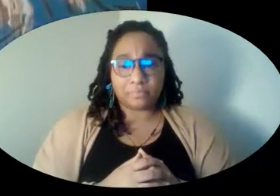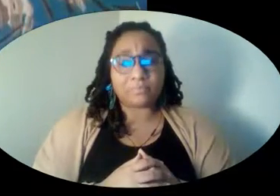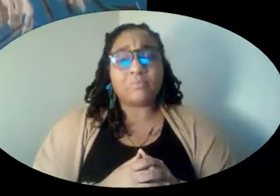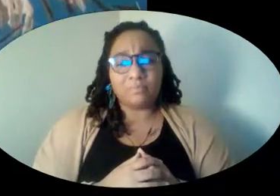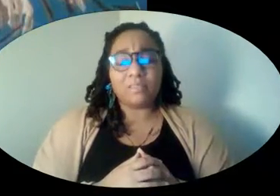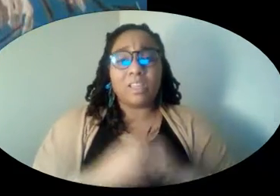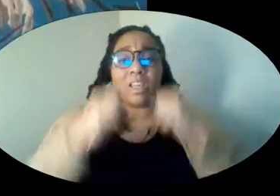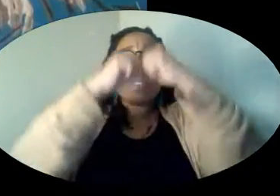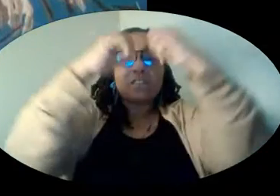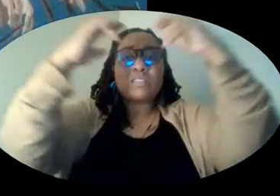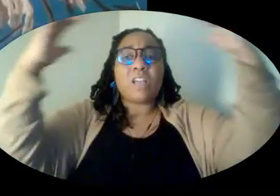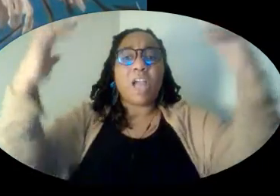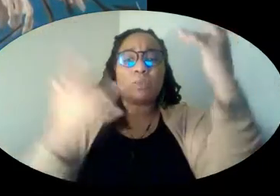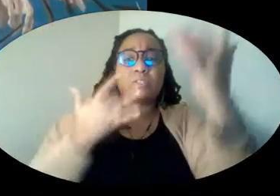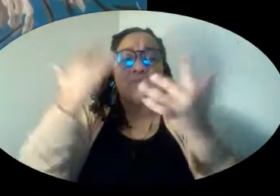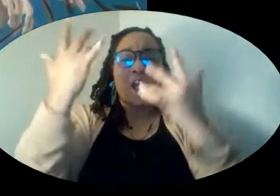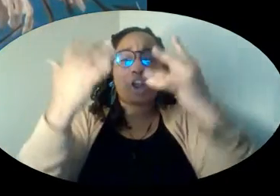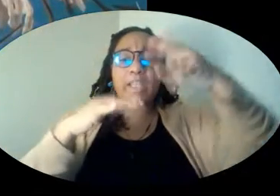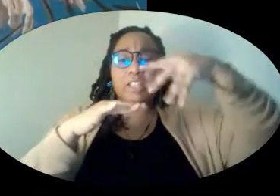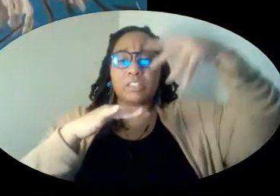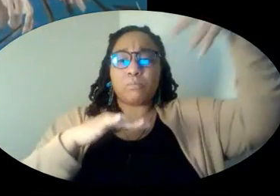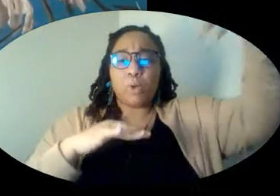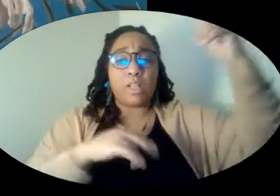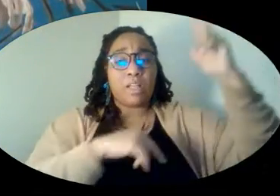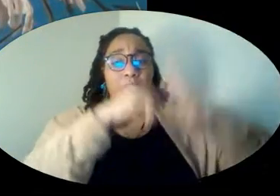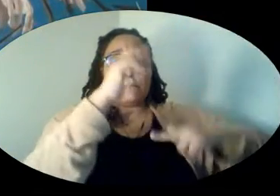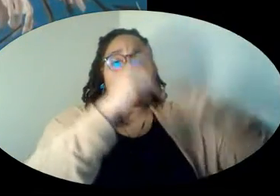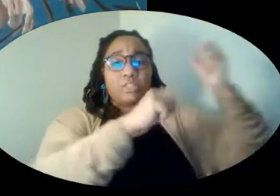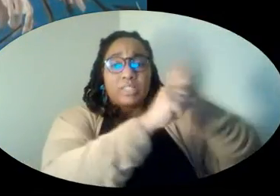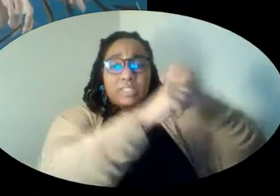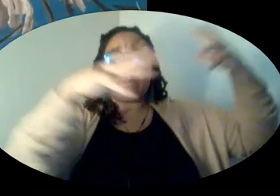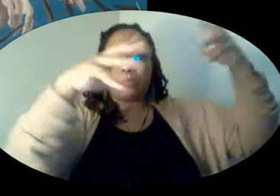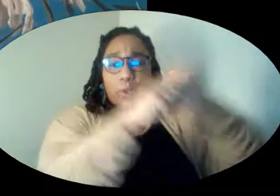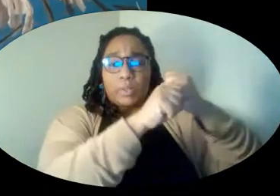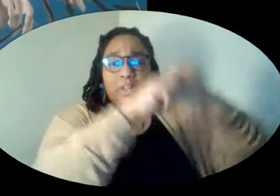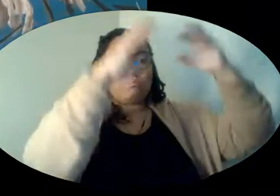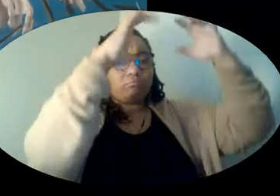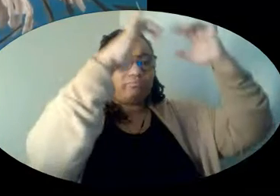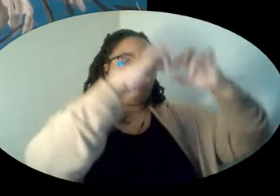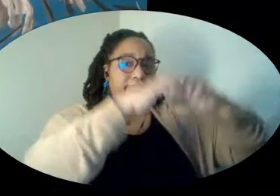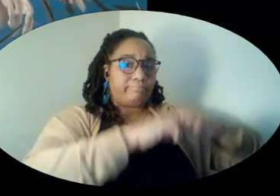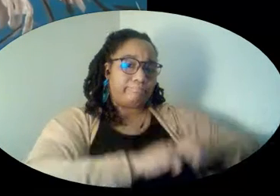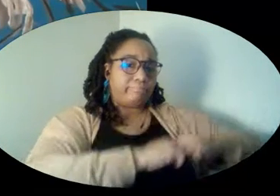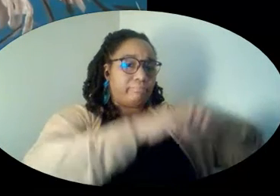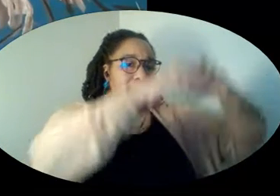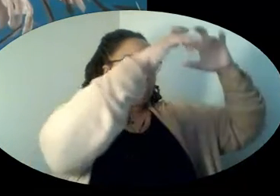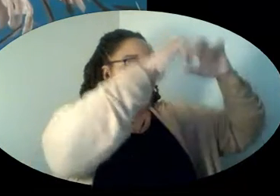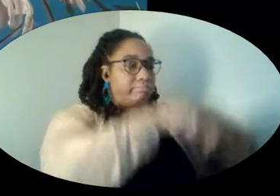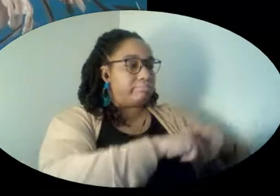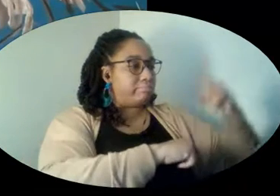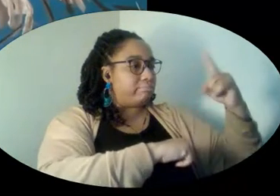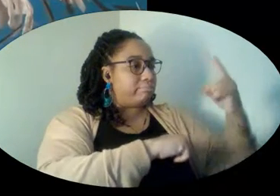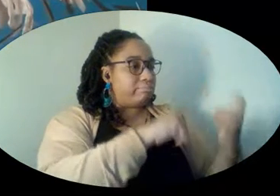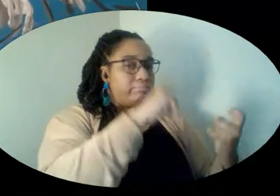The sky filled with fire and smoke. The buildings exploded and fell down to the ground. Many